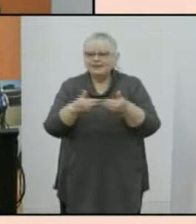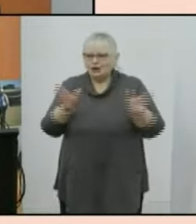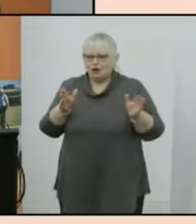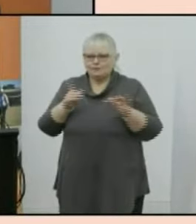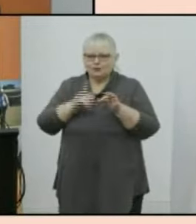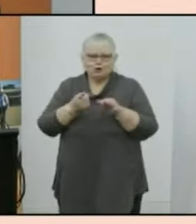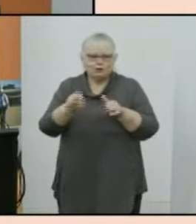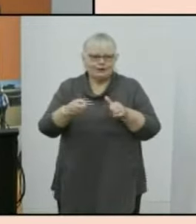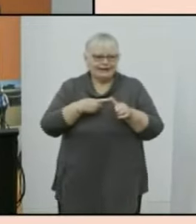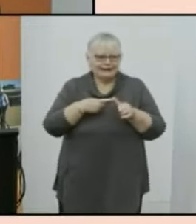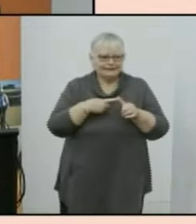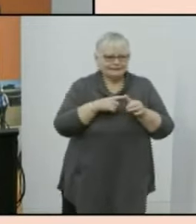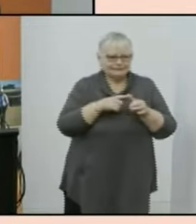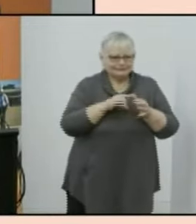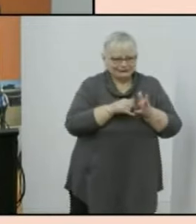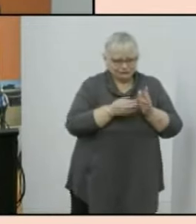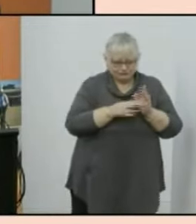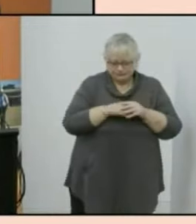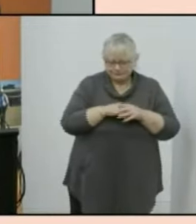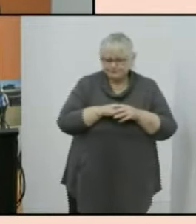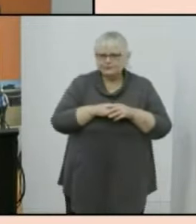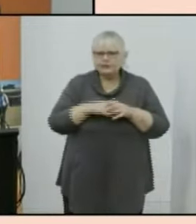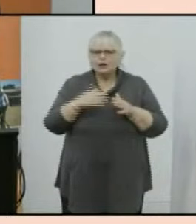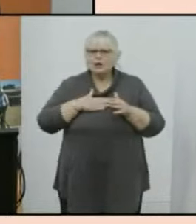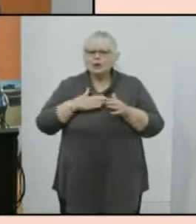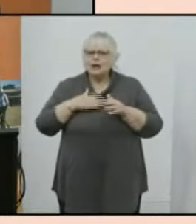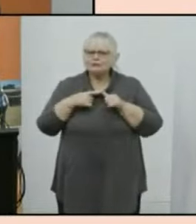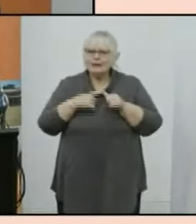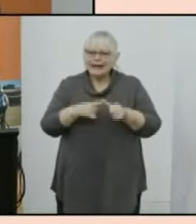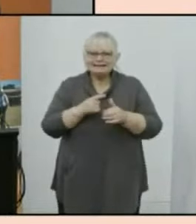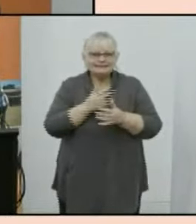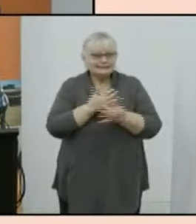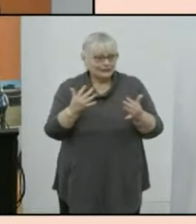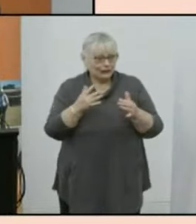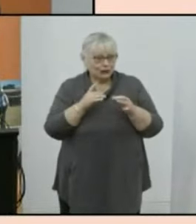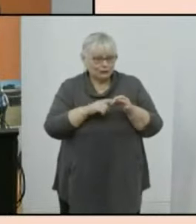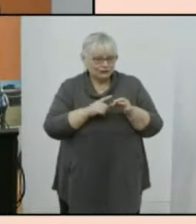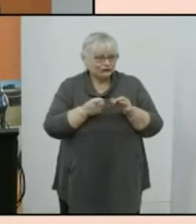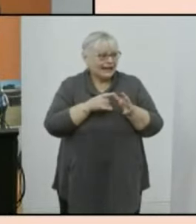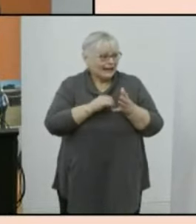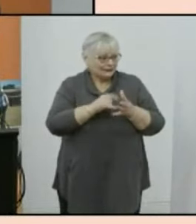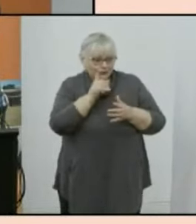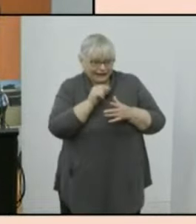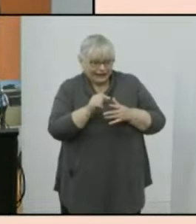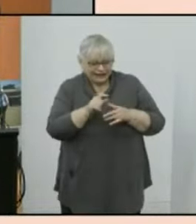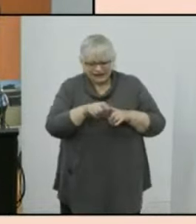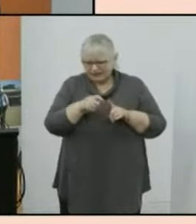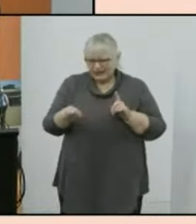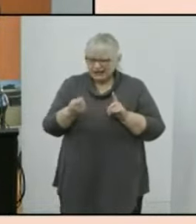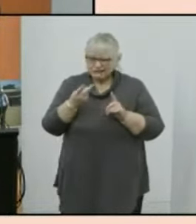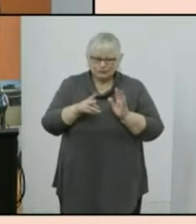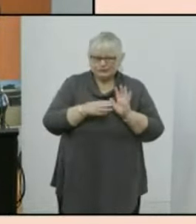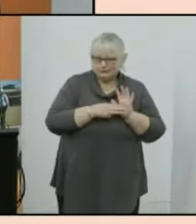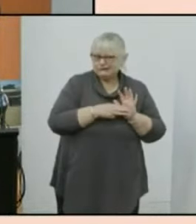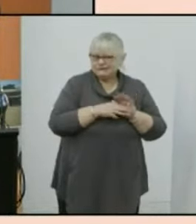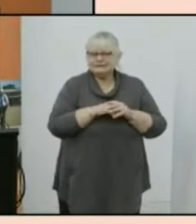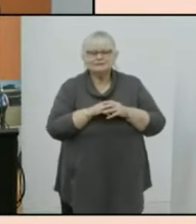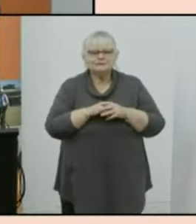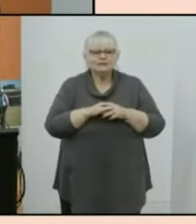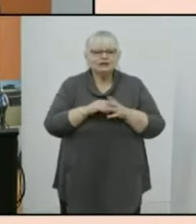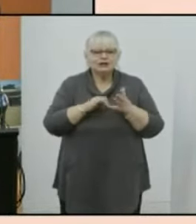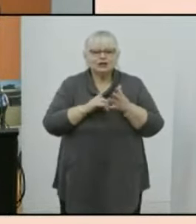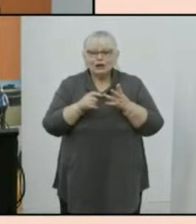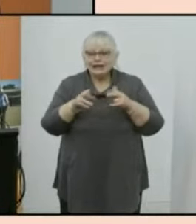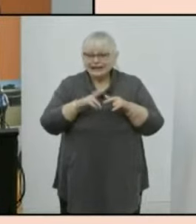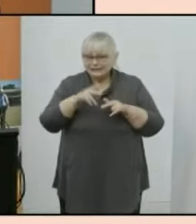session and we'd obviously like to answer as many questions as we can in the next 20 minutes or so um